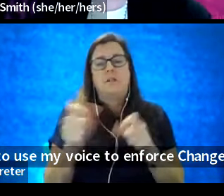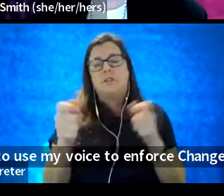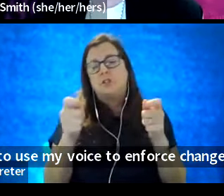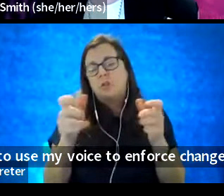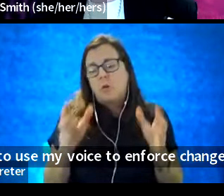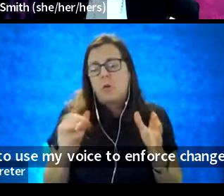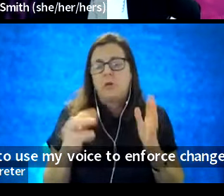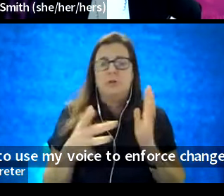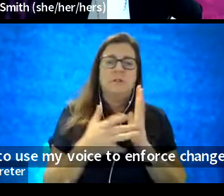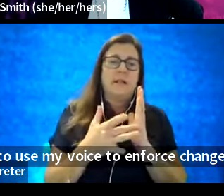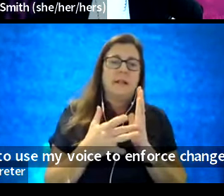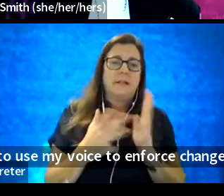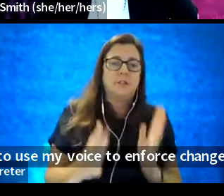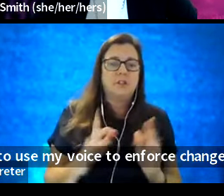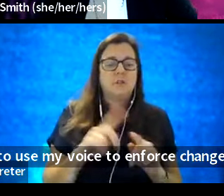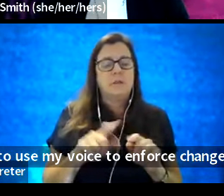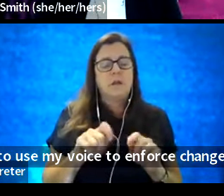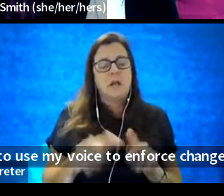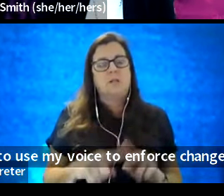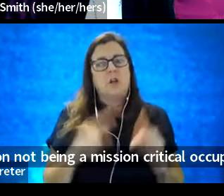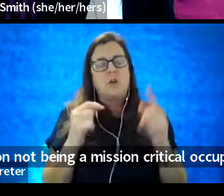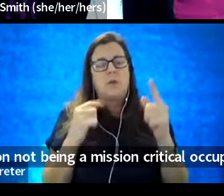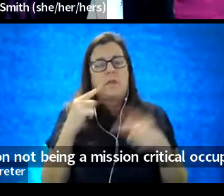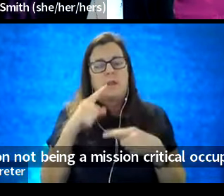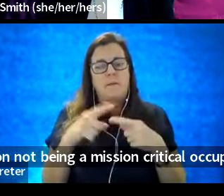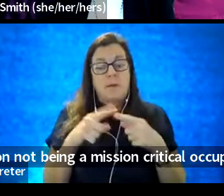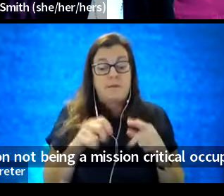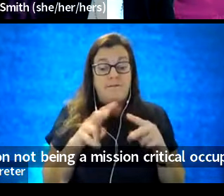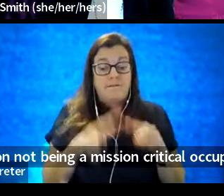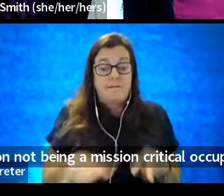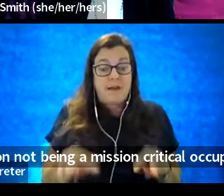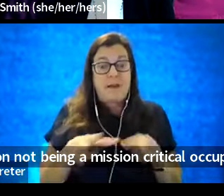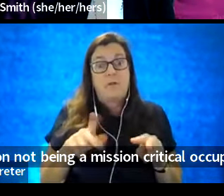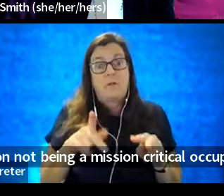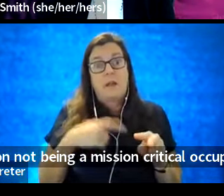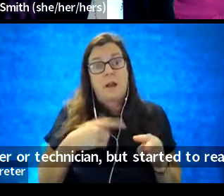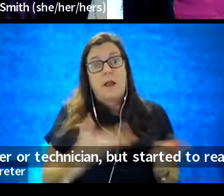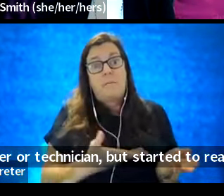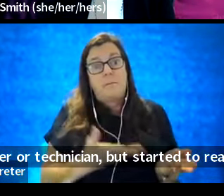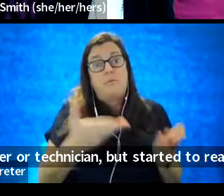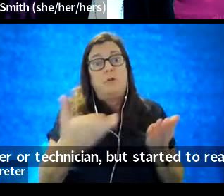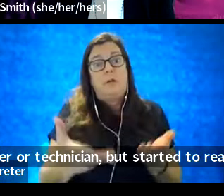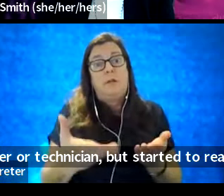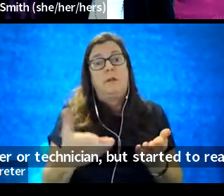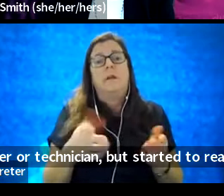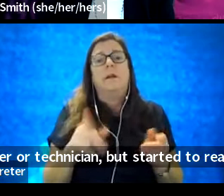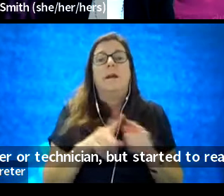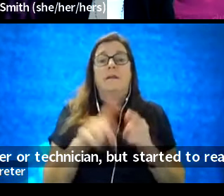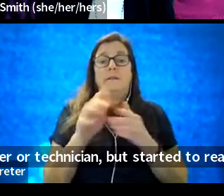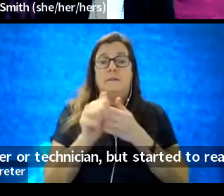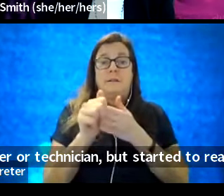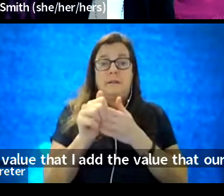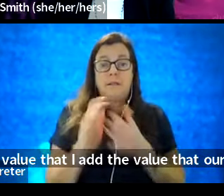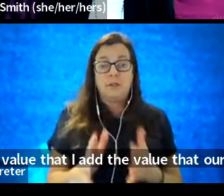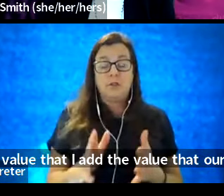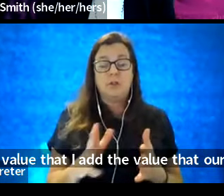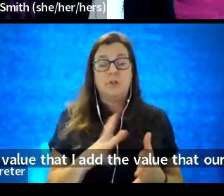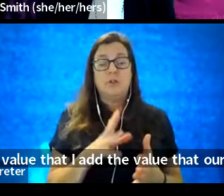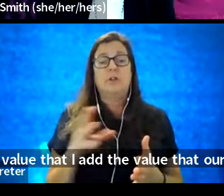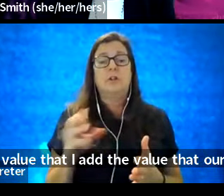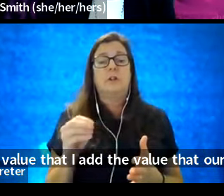a technician, but started to really think about the value that I add, the value that I bring as a leader, and